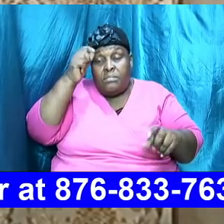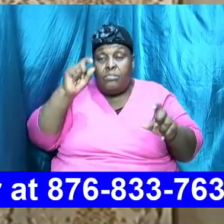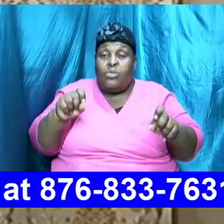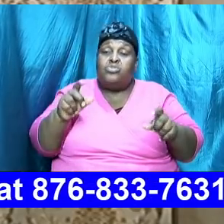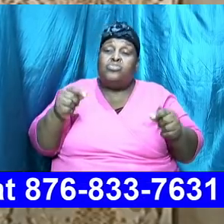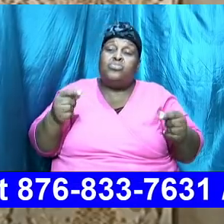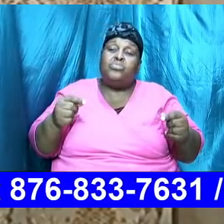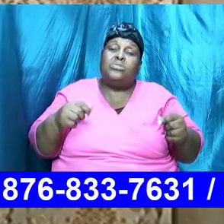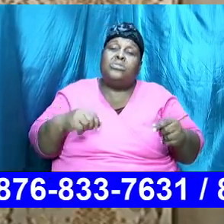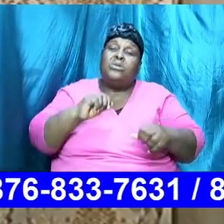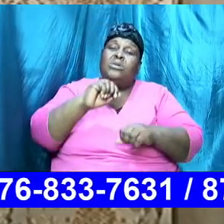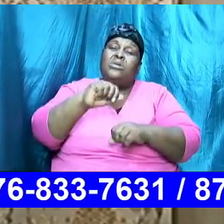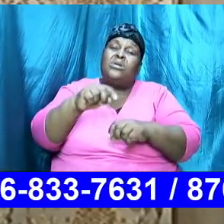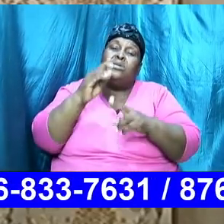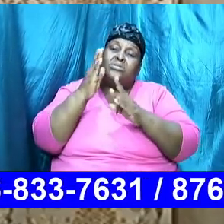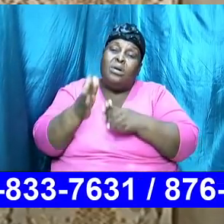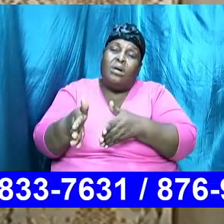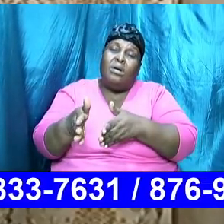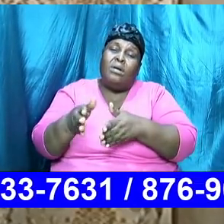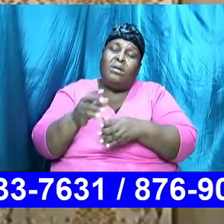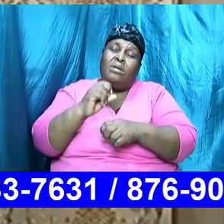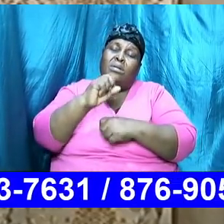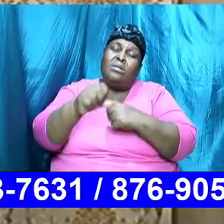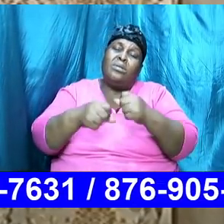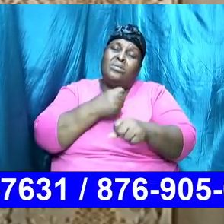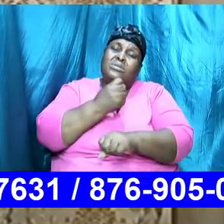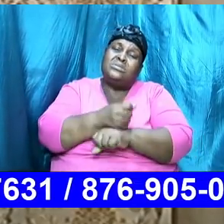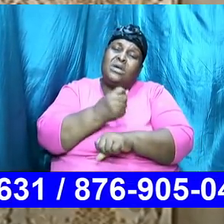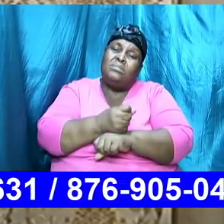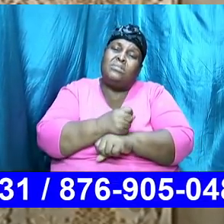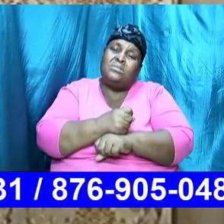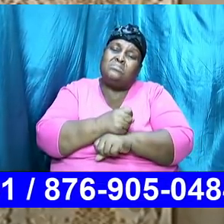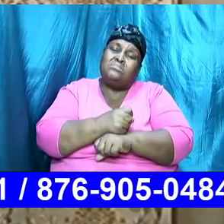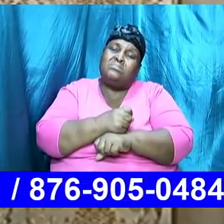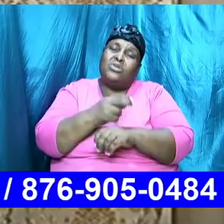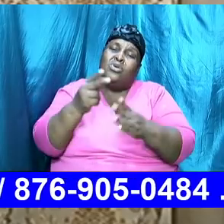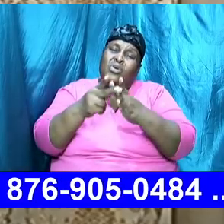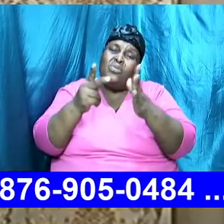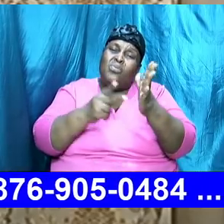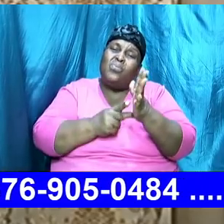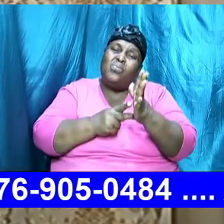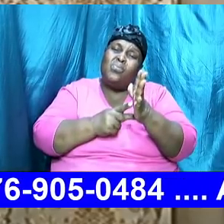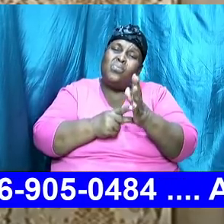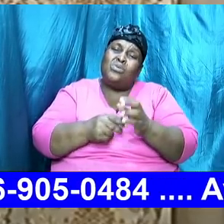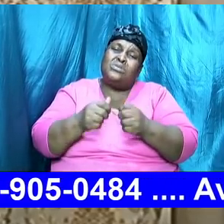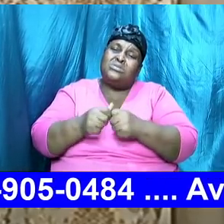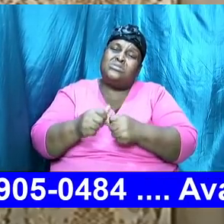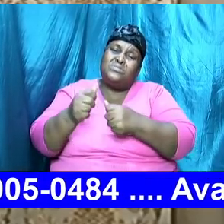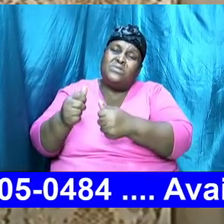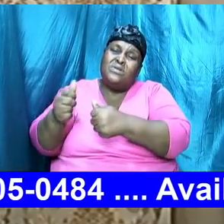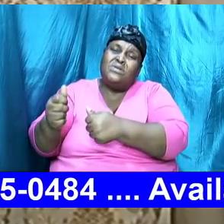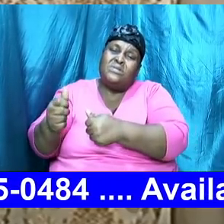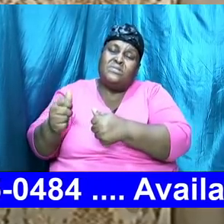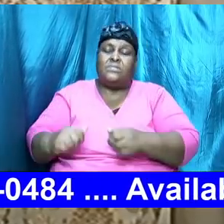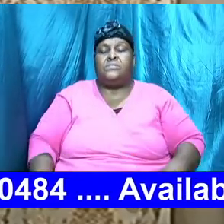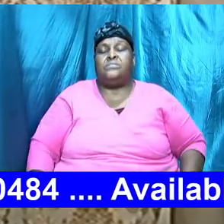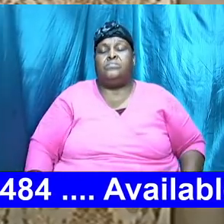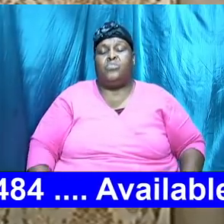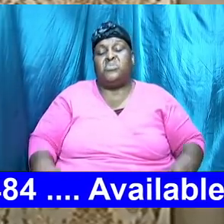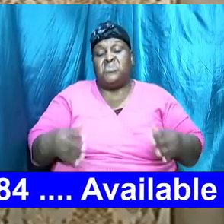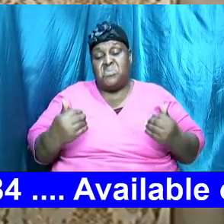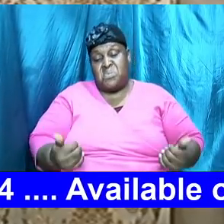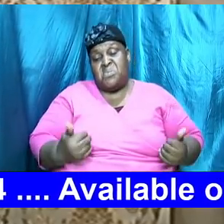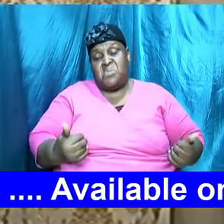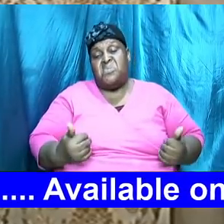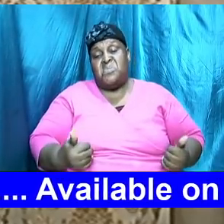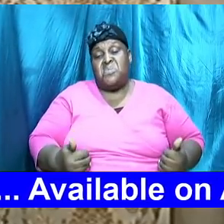established the model was followed but note however was